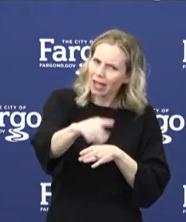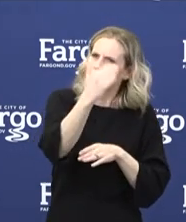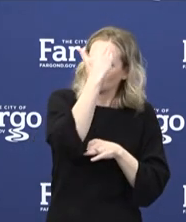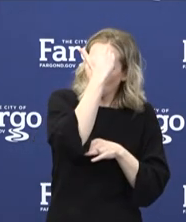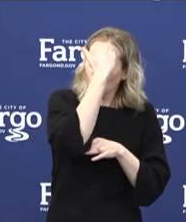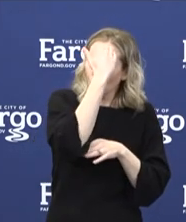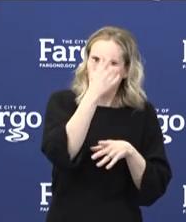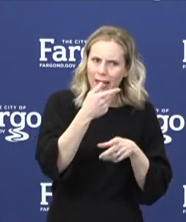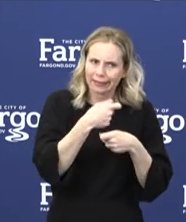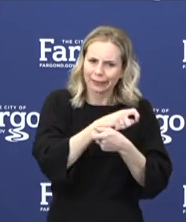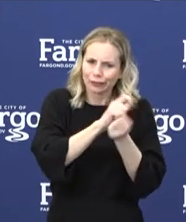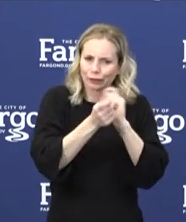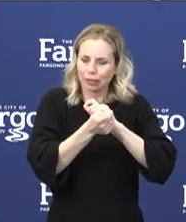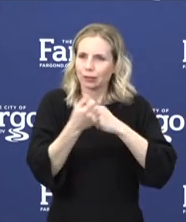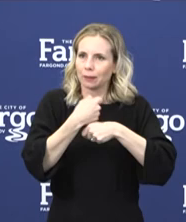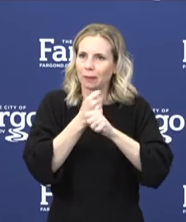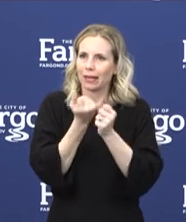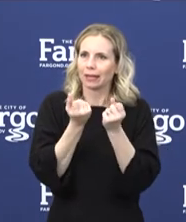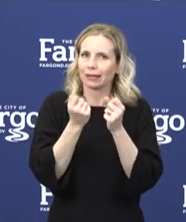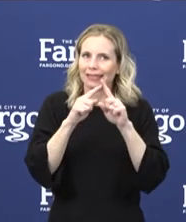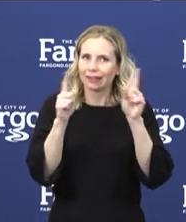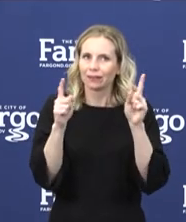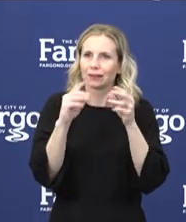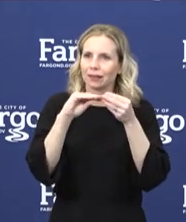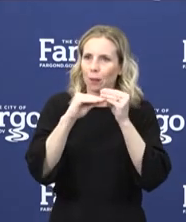making a difference on keeping the numbers down.